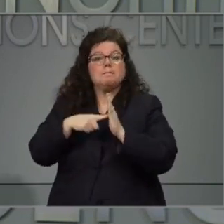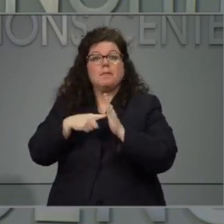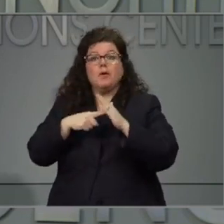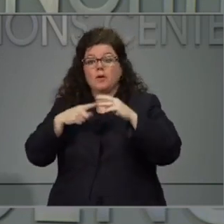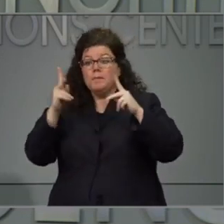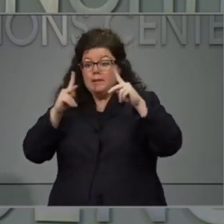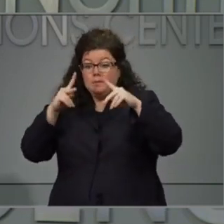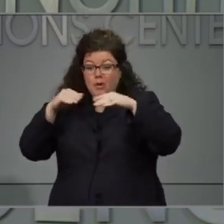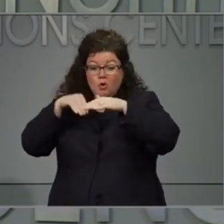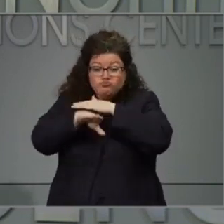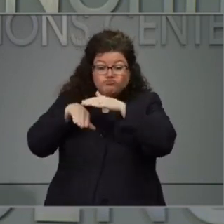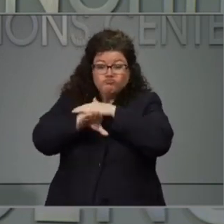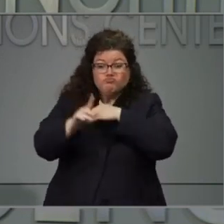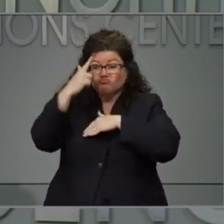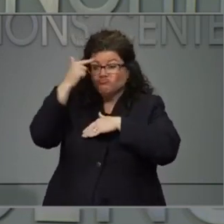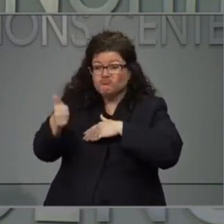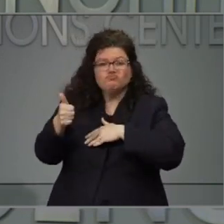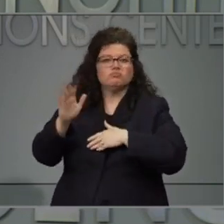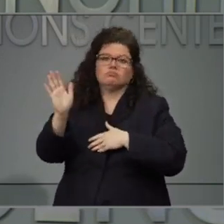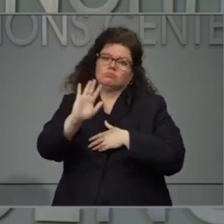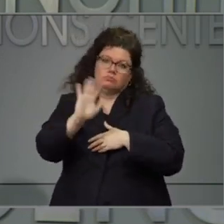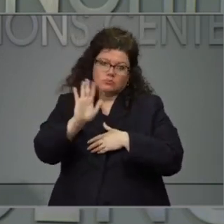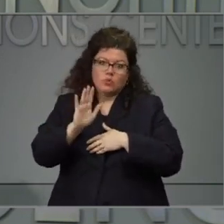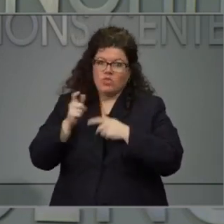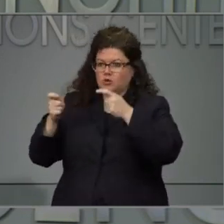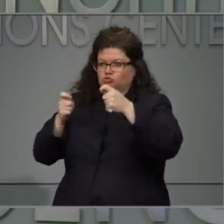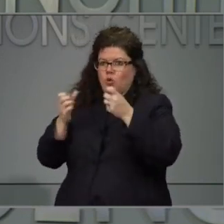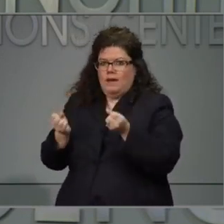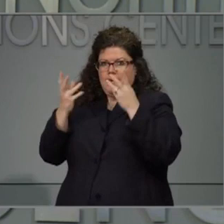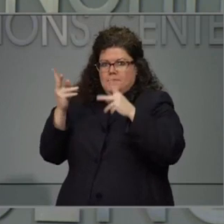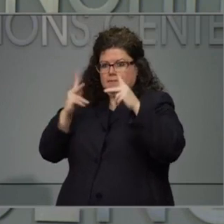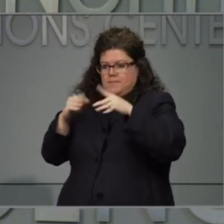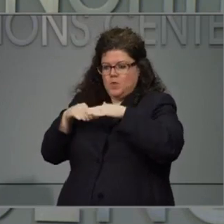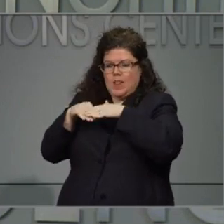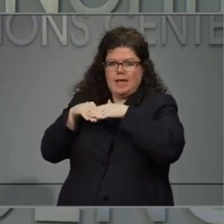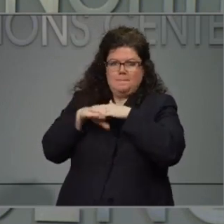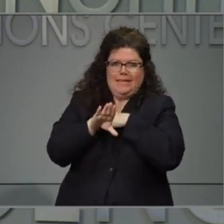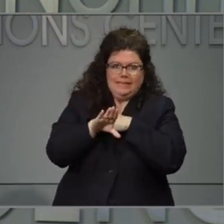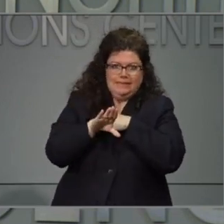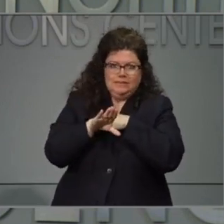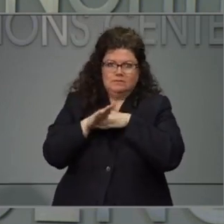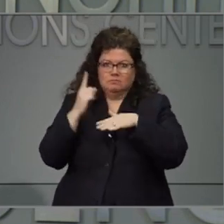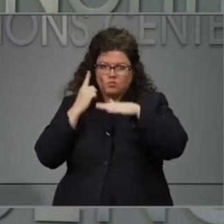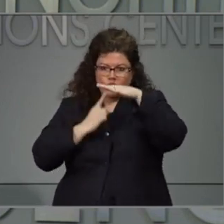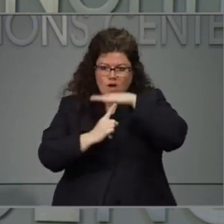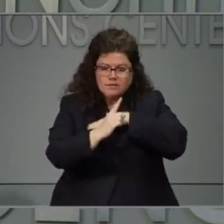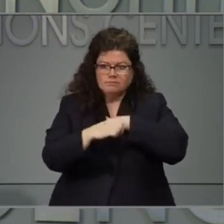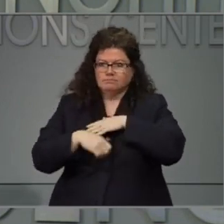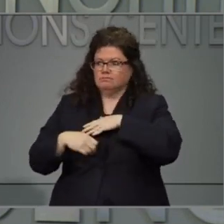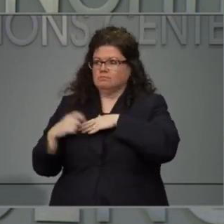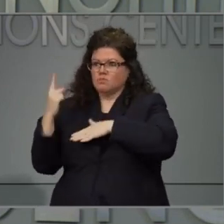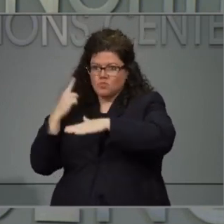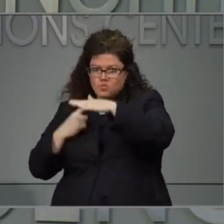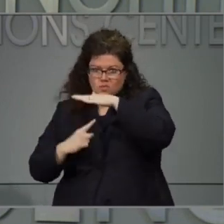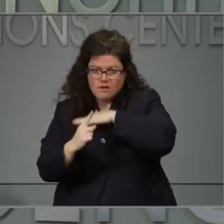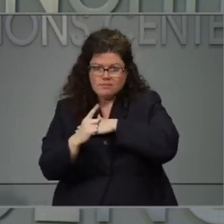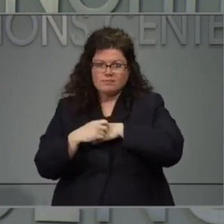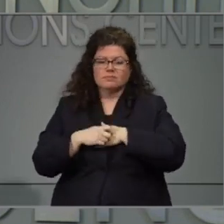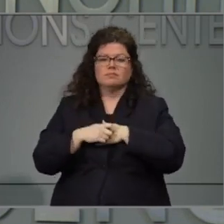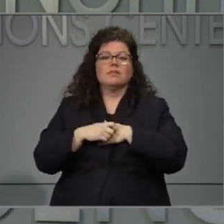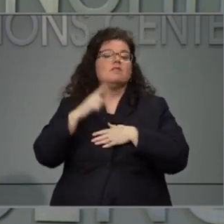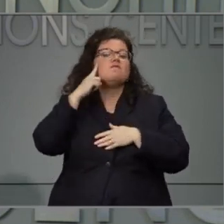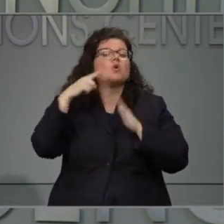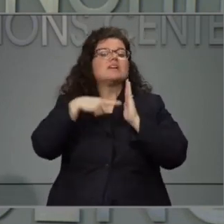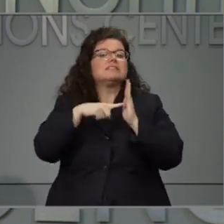percentage of the total occupancy allowed over the fire code. Like a lot of stores are saying only